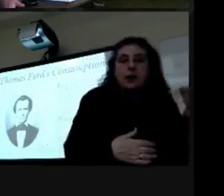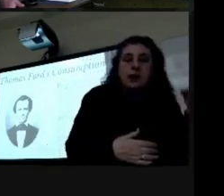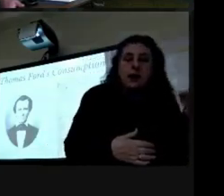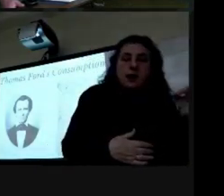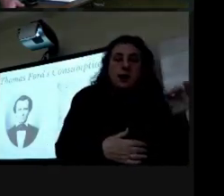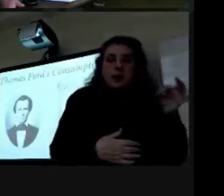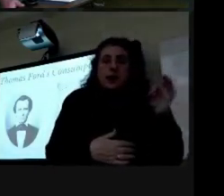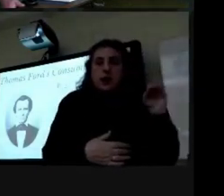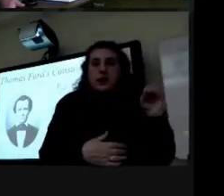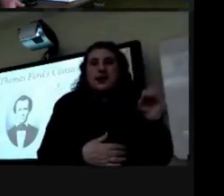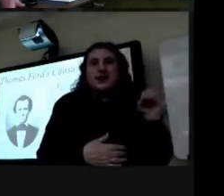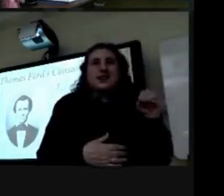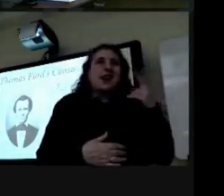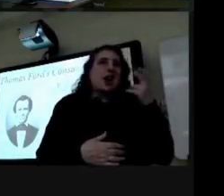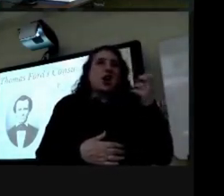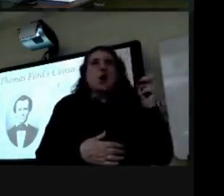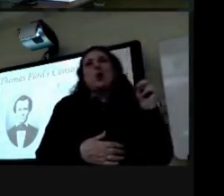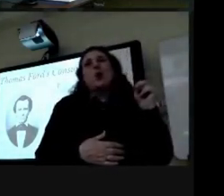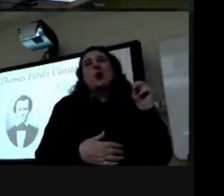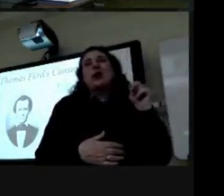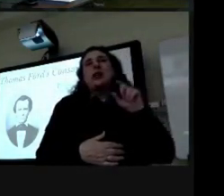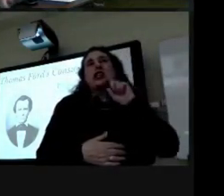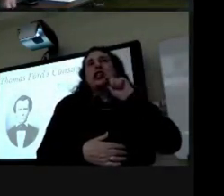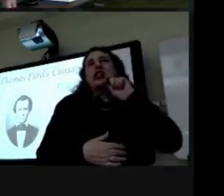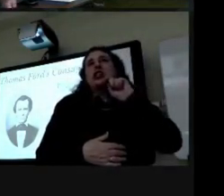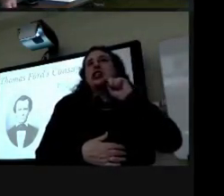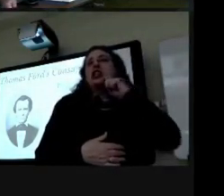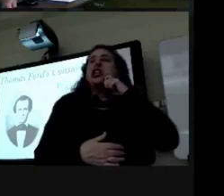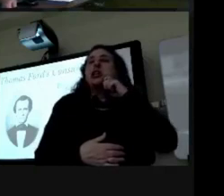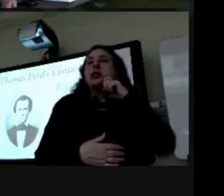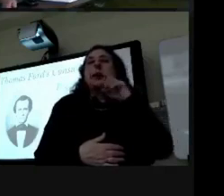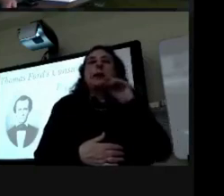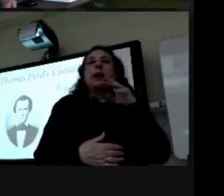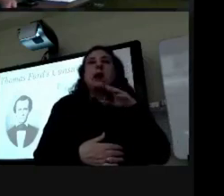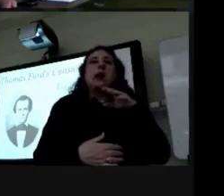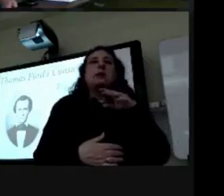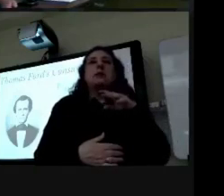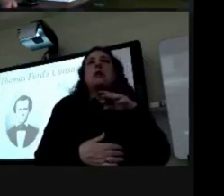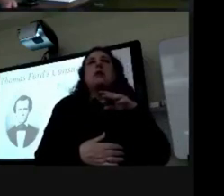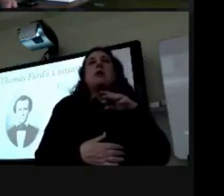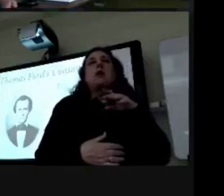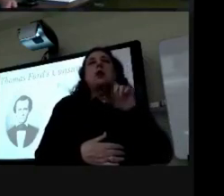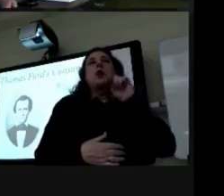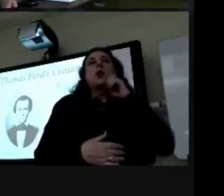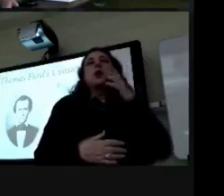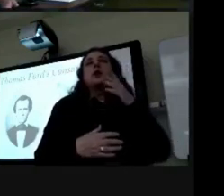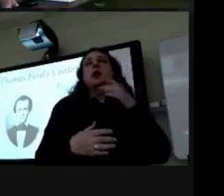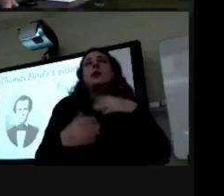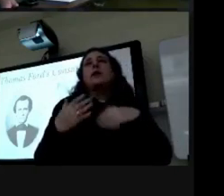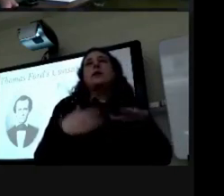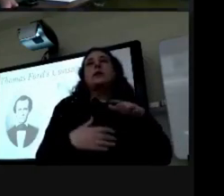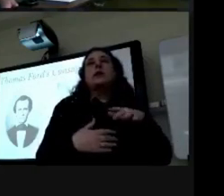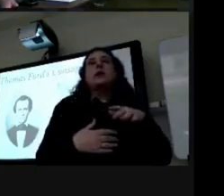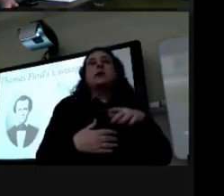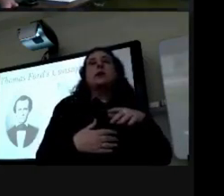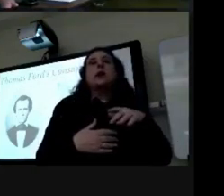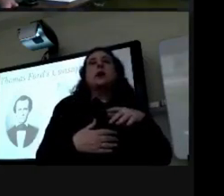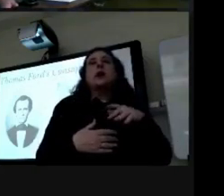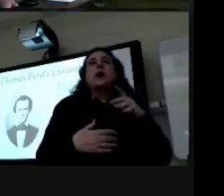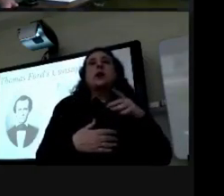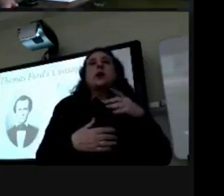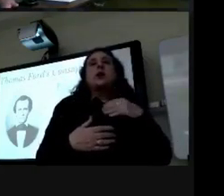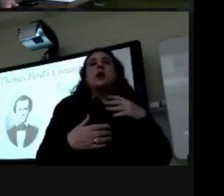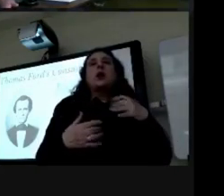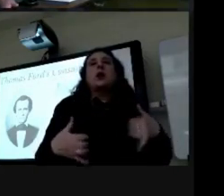1990s heroin chic almost it became fashionable to have a disease women for example would wear dresses that would cause them to look hunched over